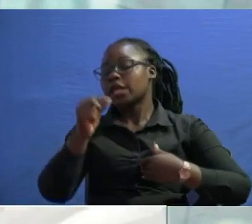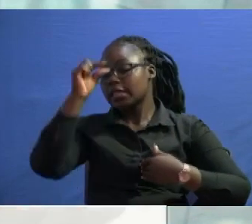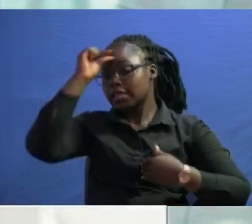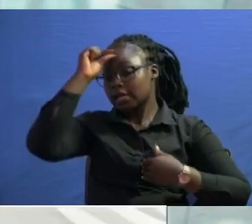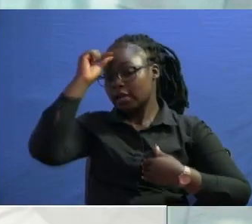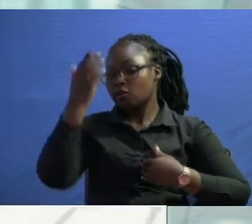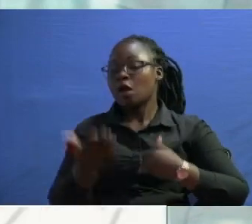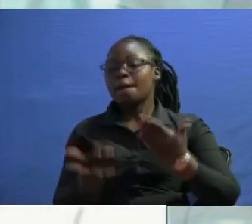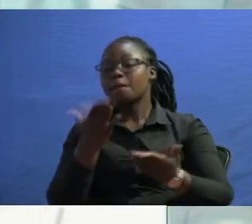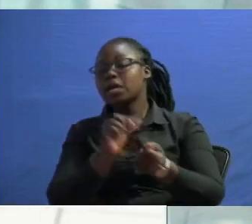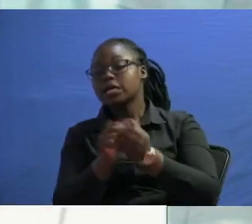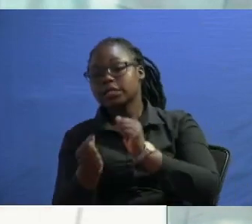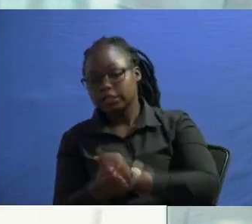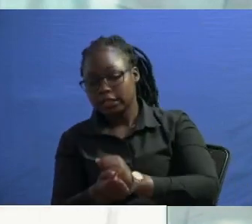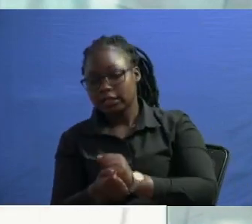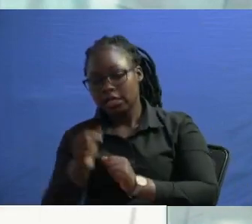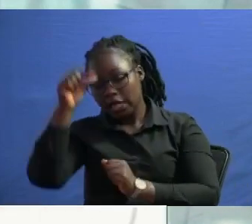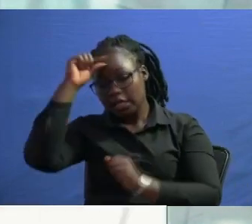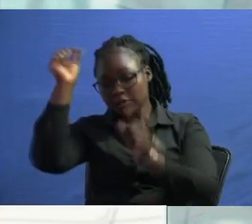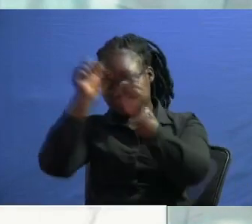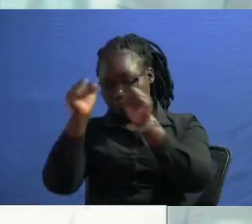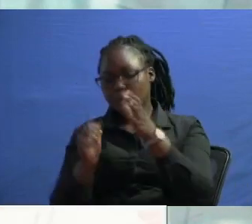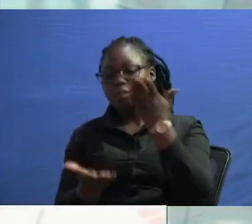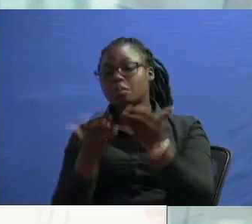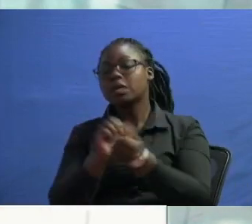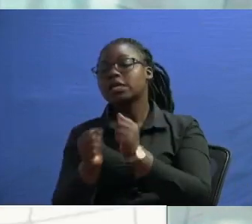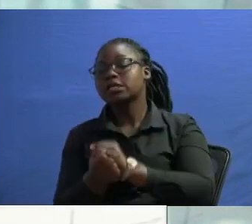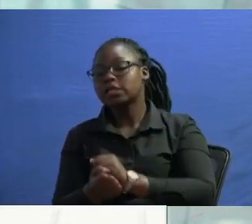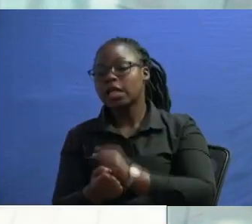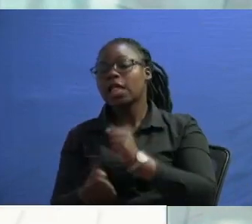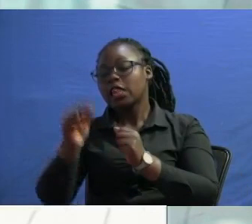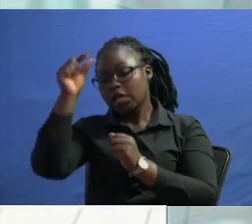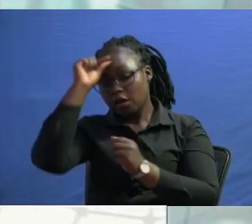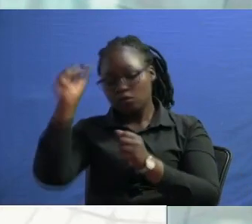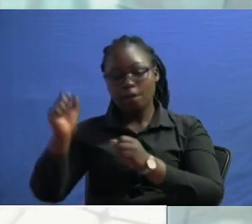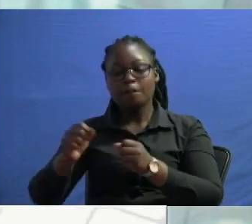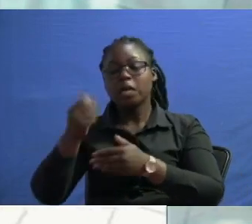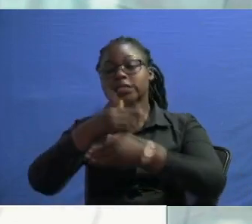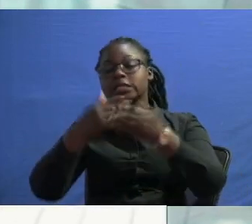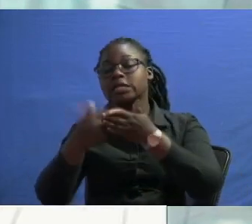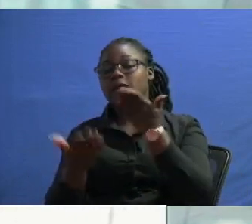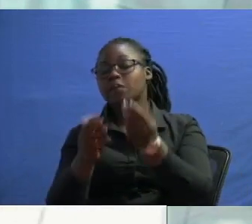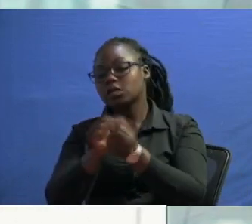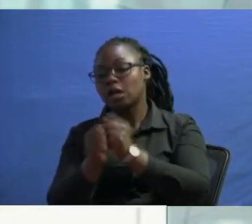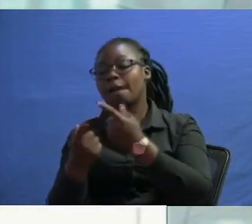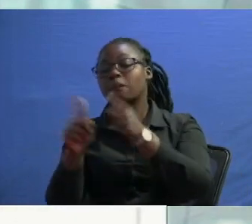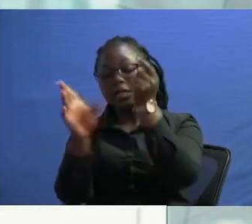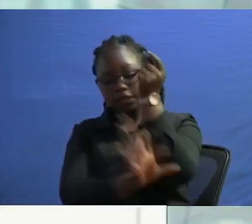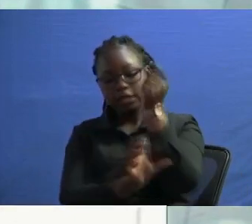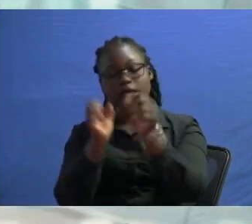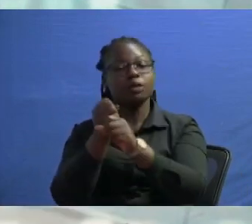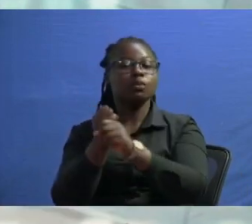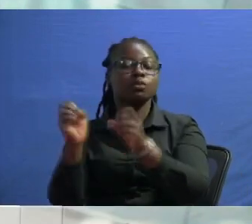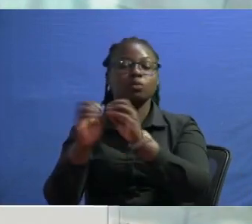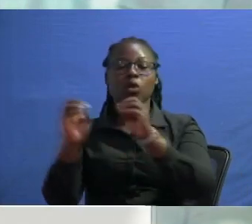may change the governance system may change the government structure may change but this the country does not change and the state cannot change